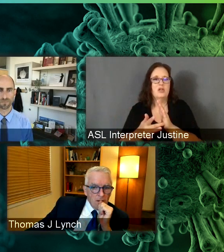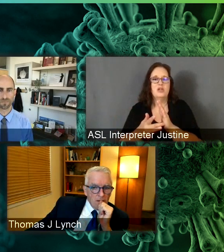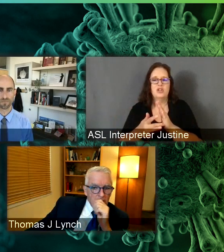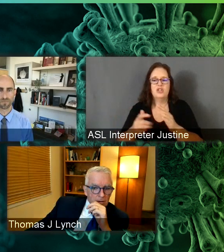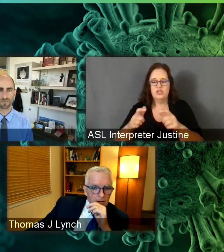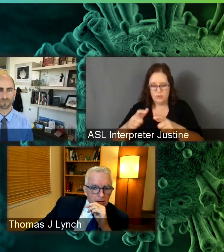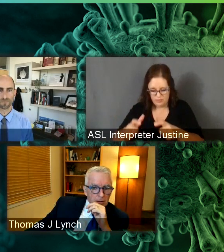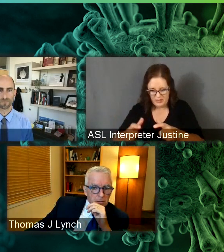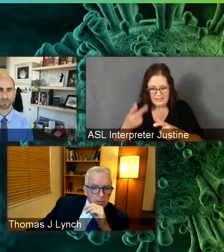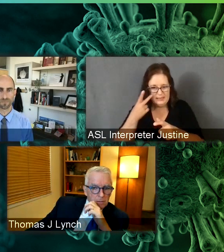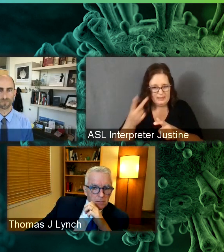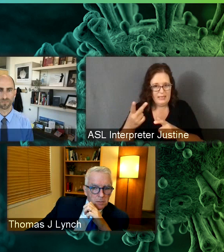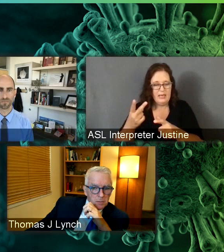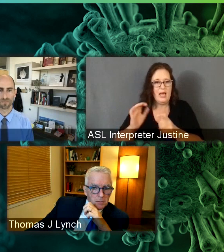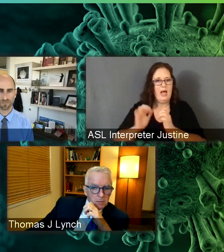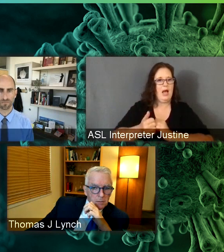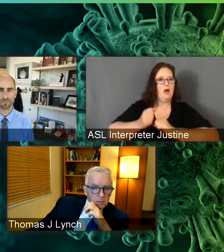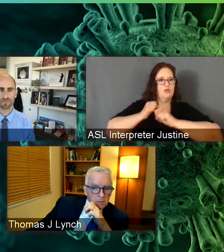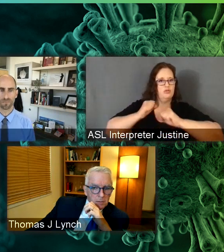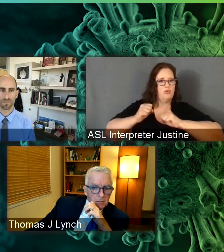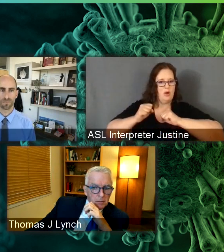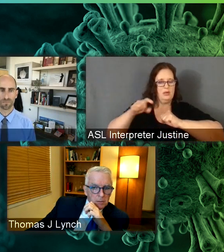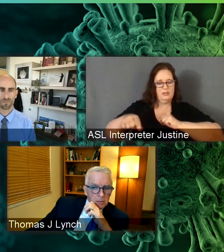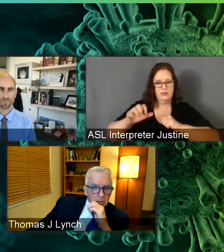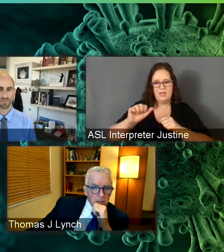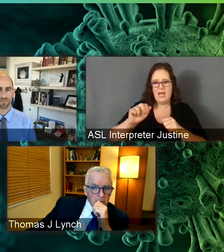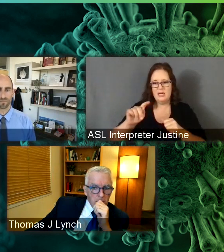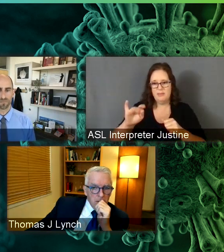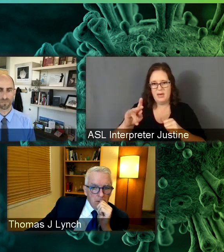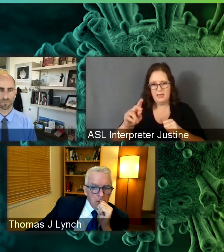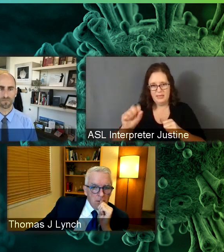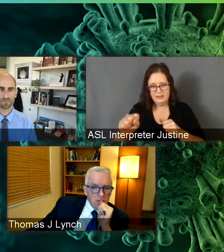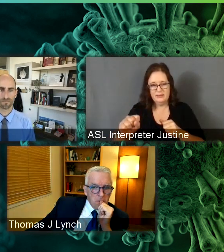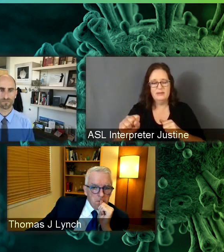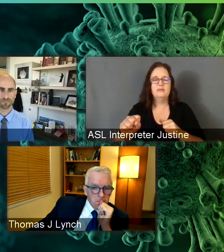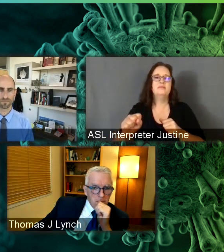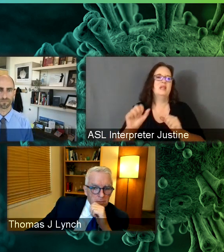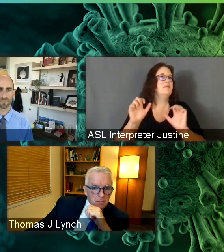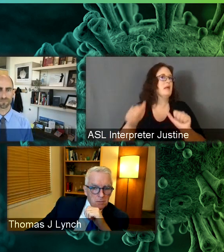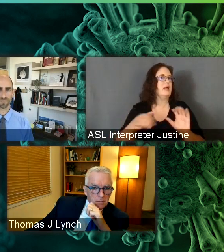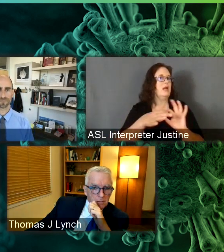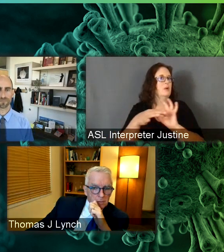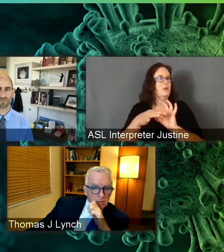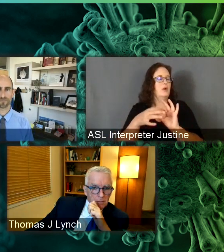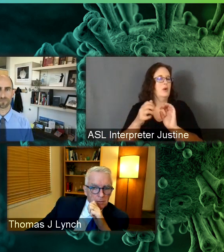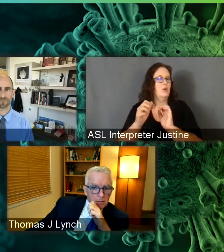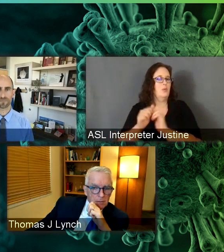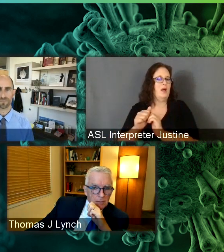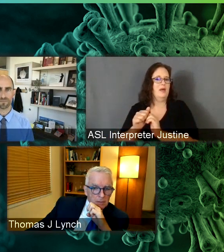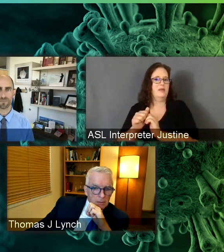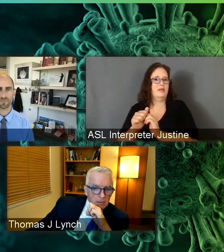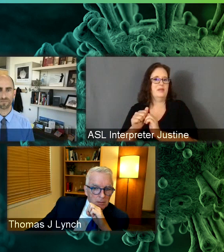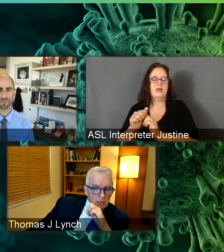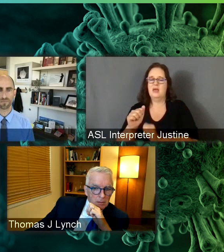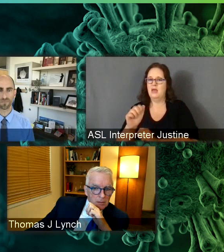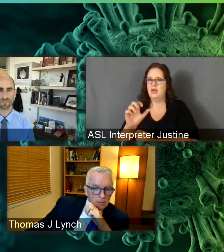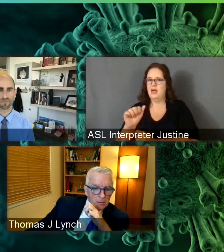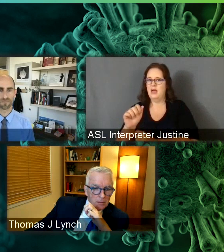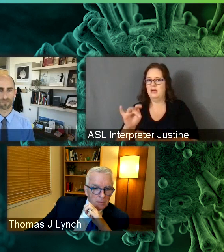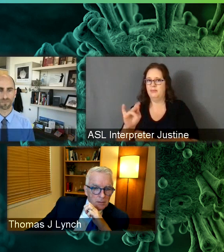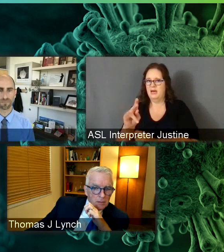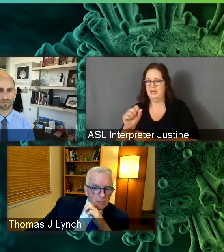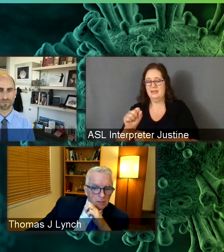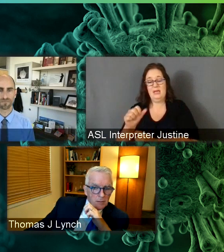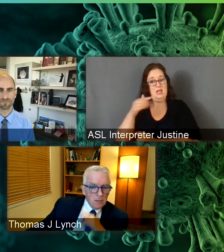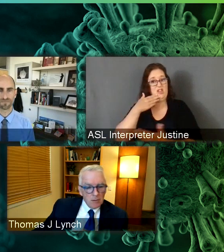correlate well with immunity as as far as we understand it. But I think it's a good assay. I have no idea how